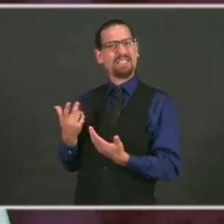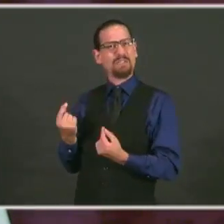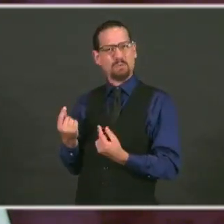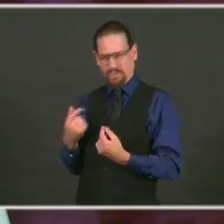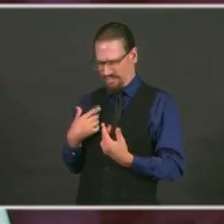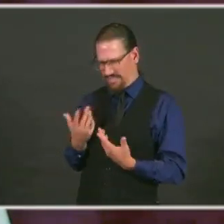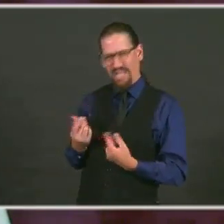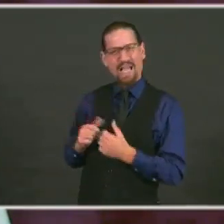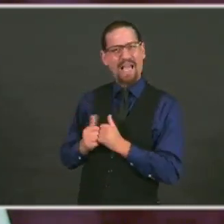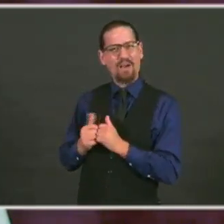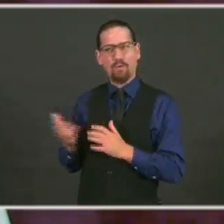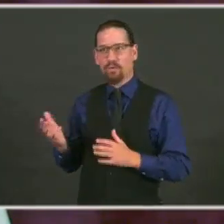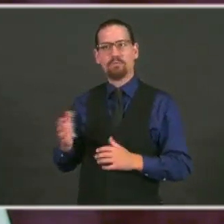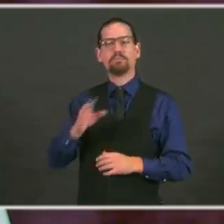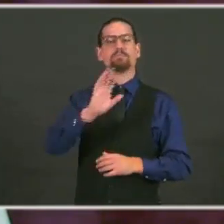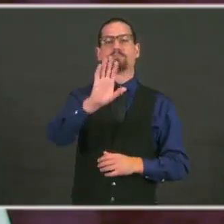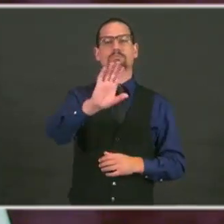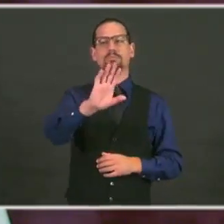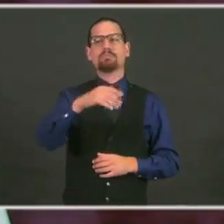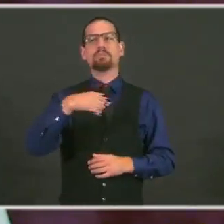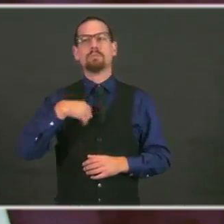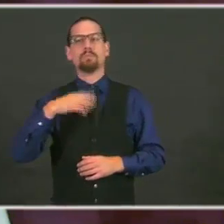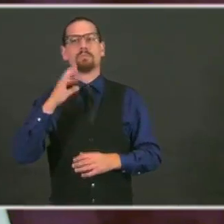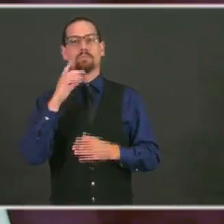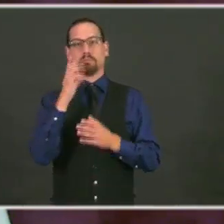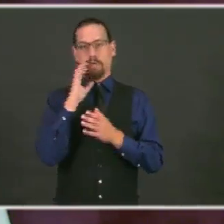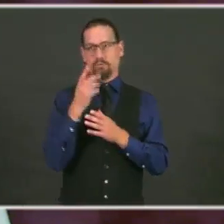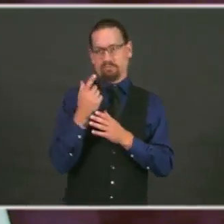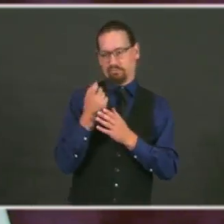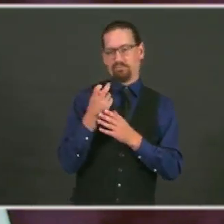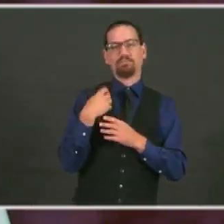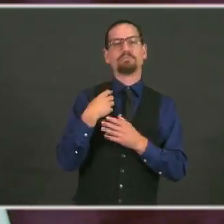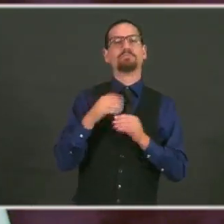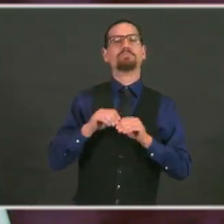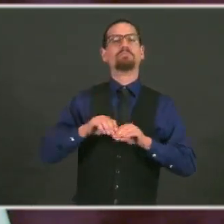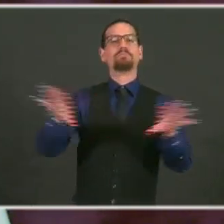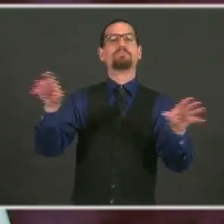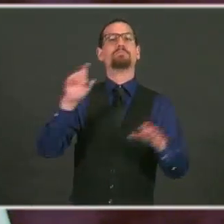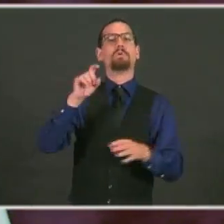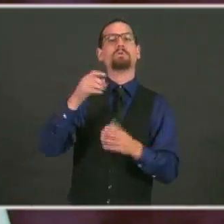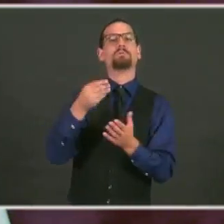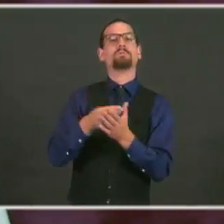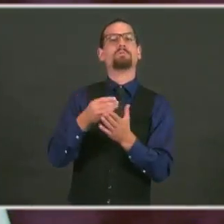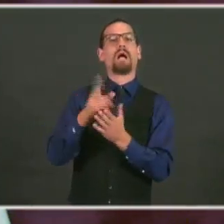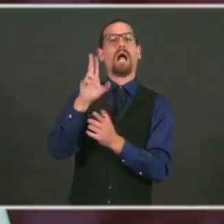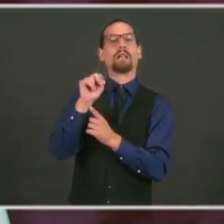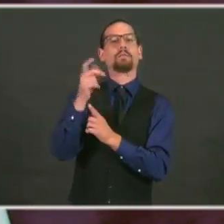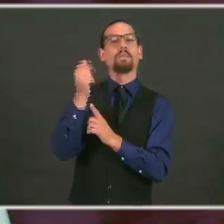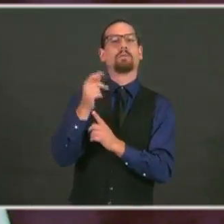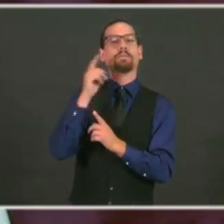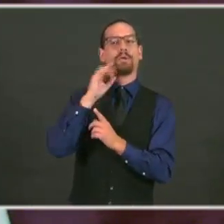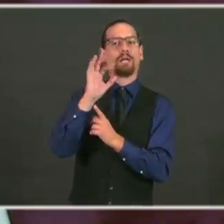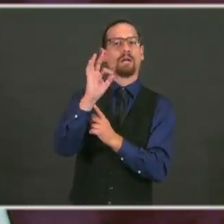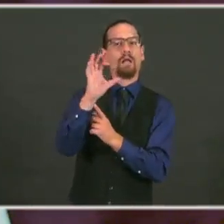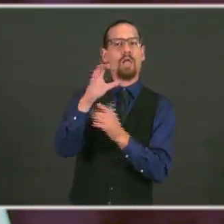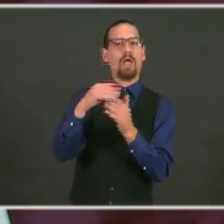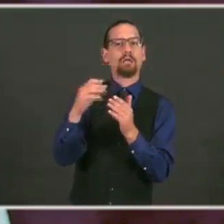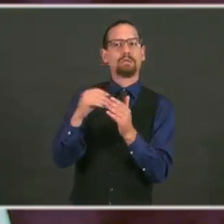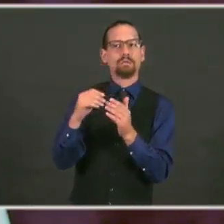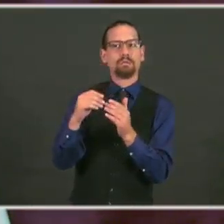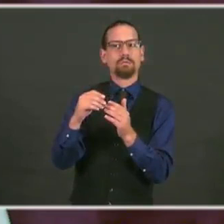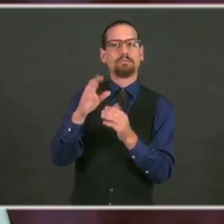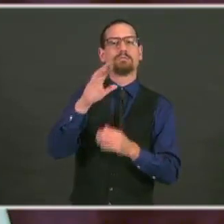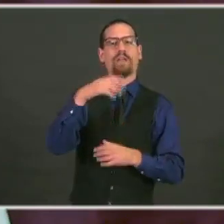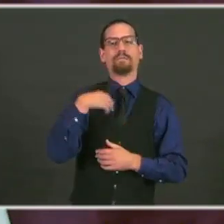$900 went out to thousands of Rhode Islanders. I want to remind everybody, this federal program was